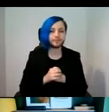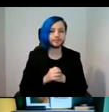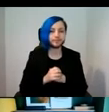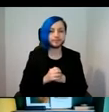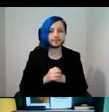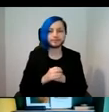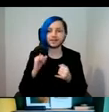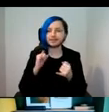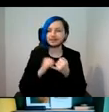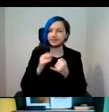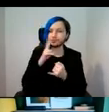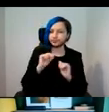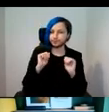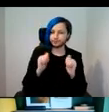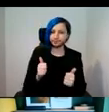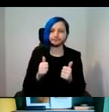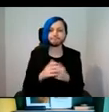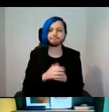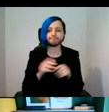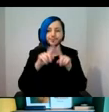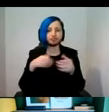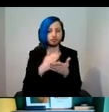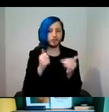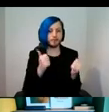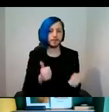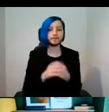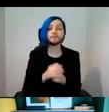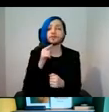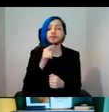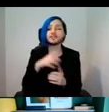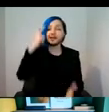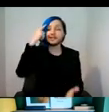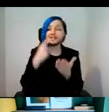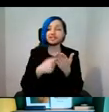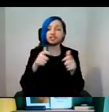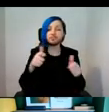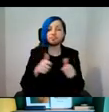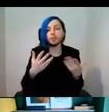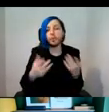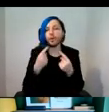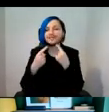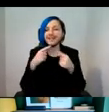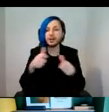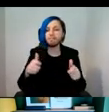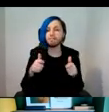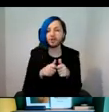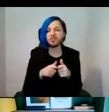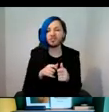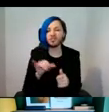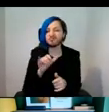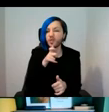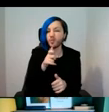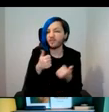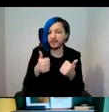OK, so this is a decision model or data model, either one works and it's